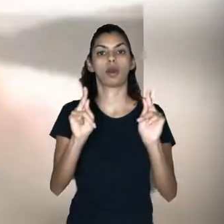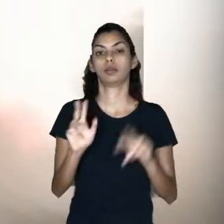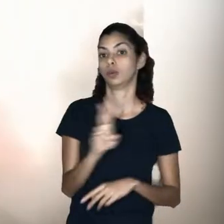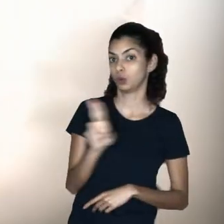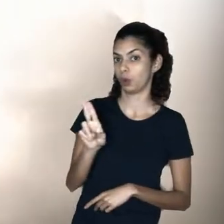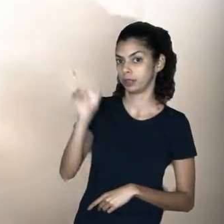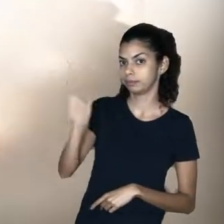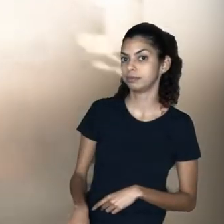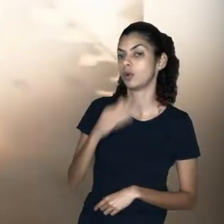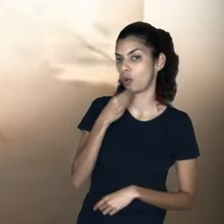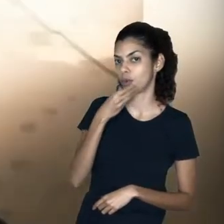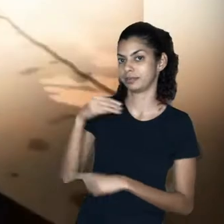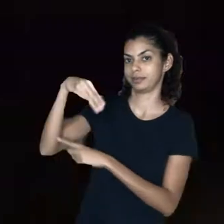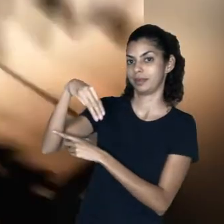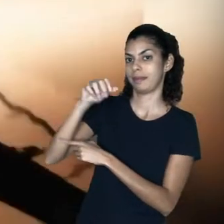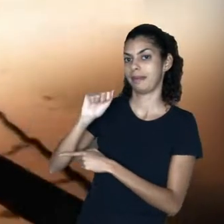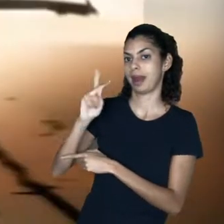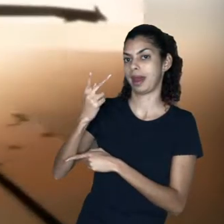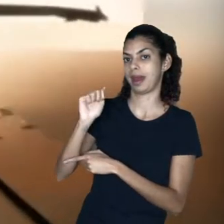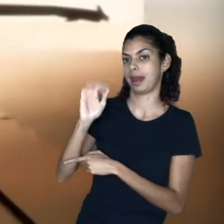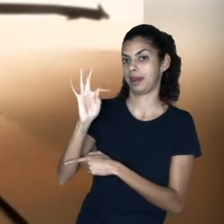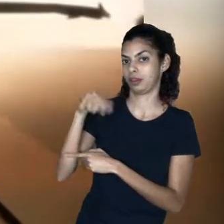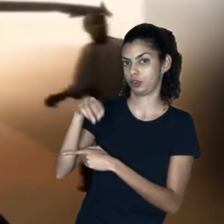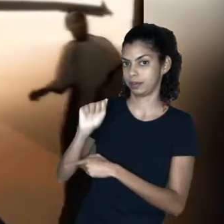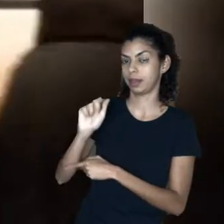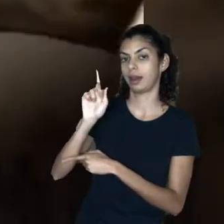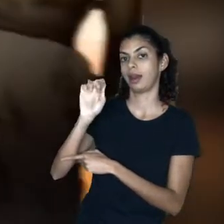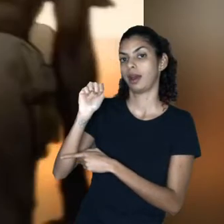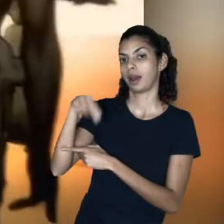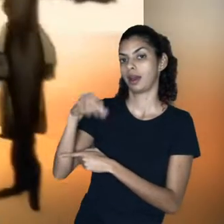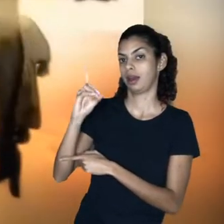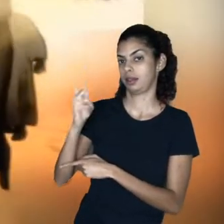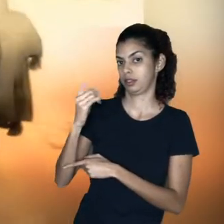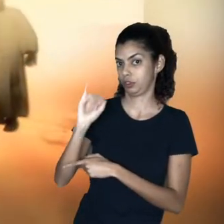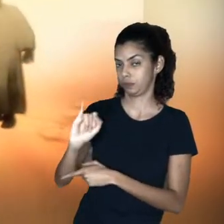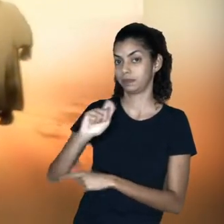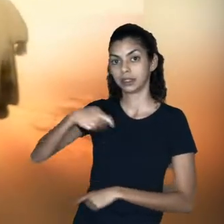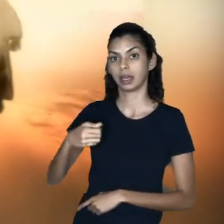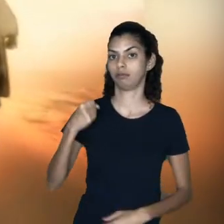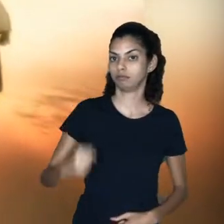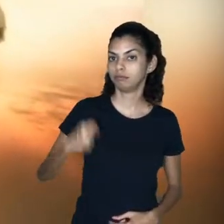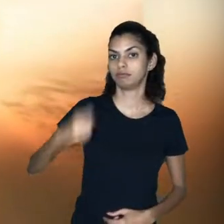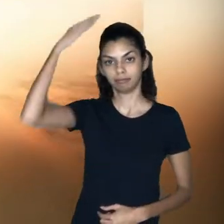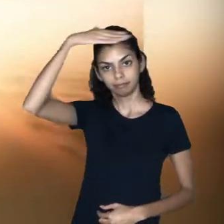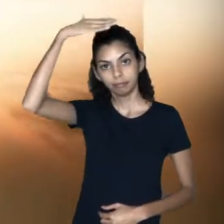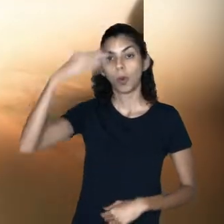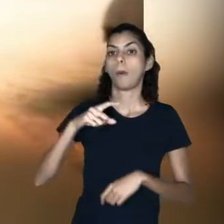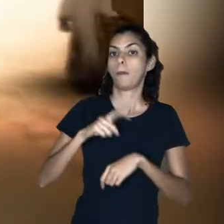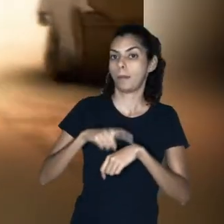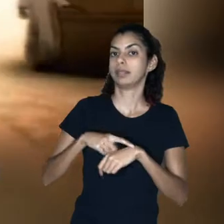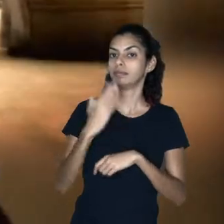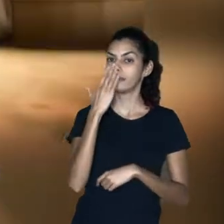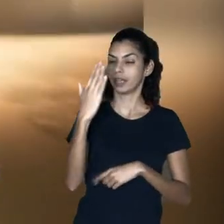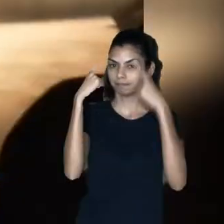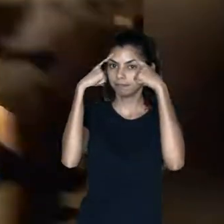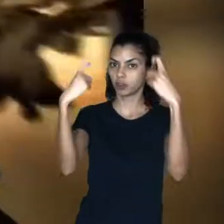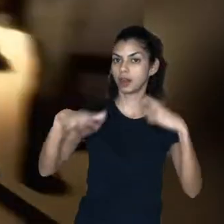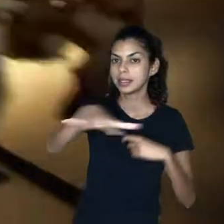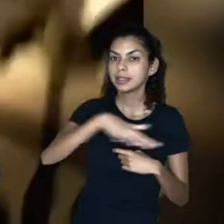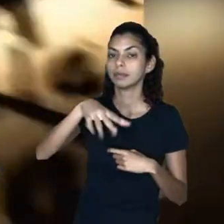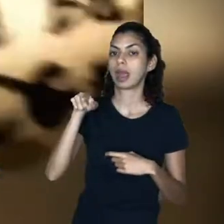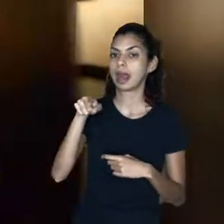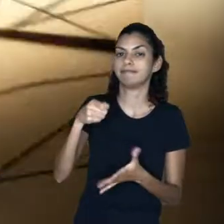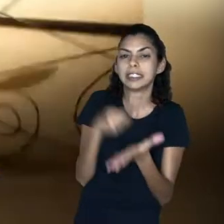enough was enough. His name was Mahatma Gandhi. And in the face of violence,